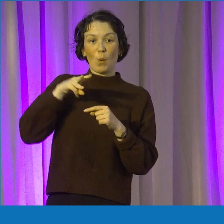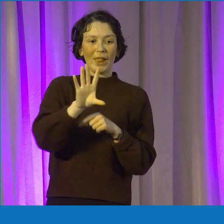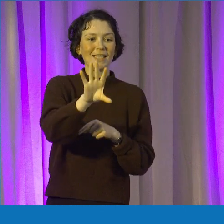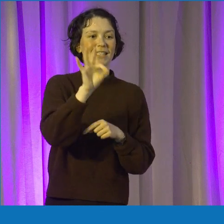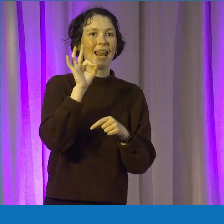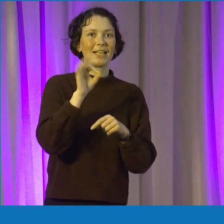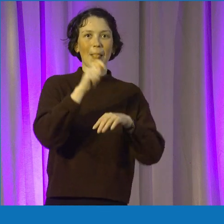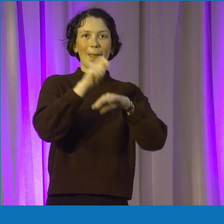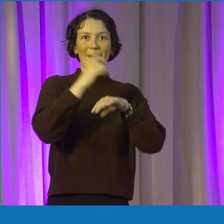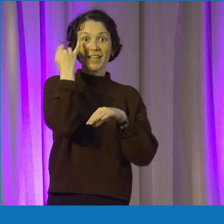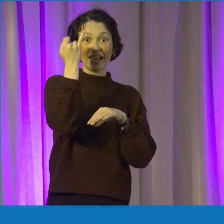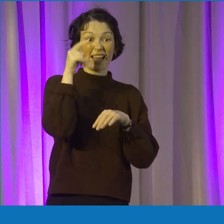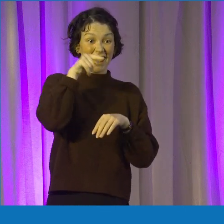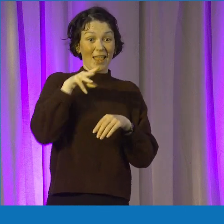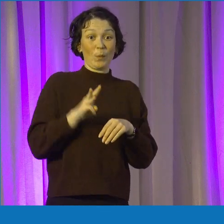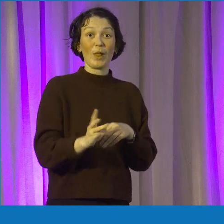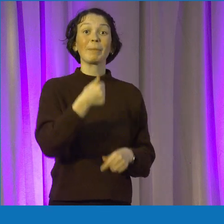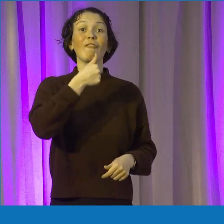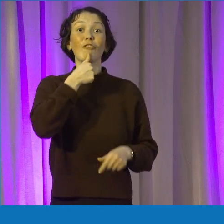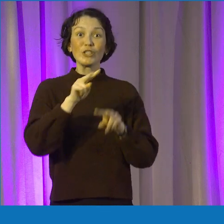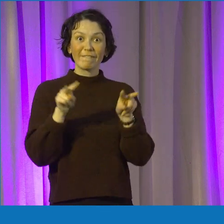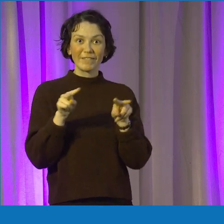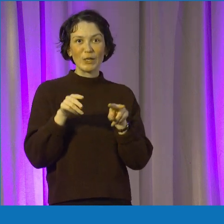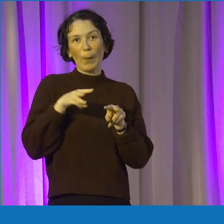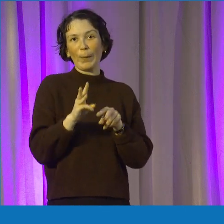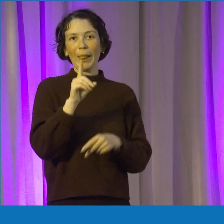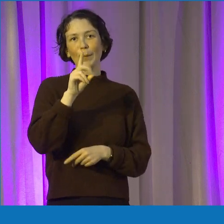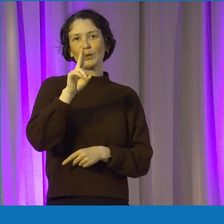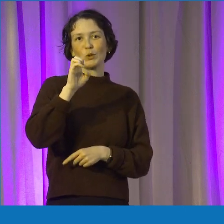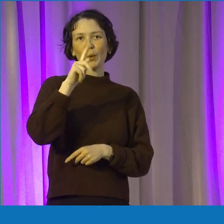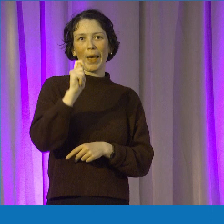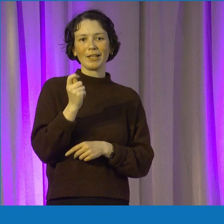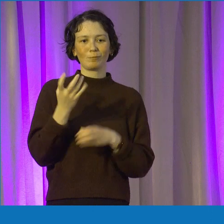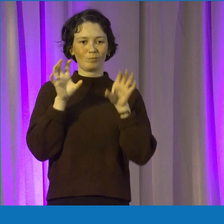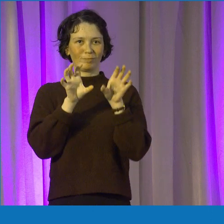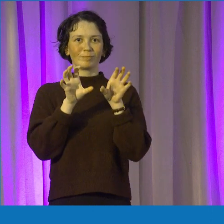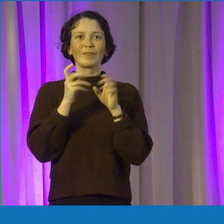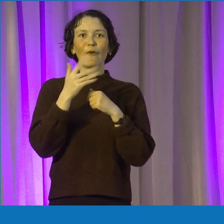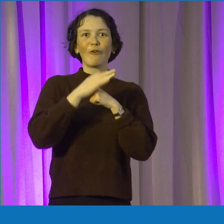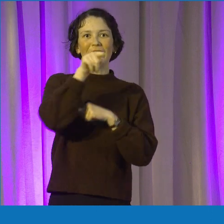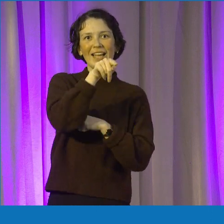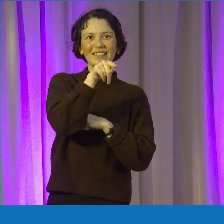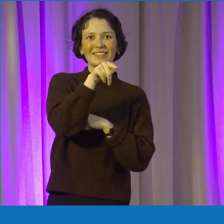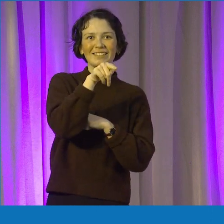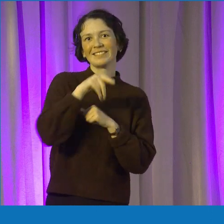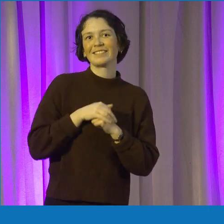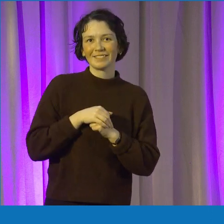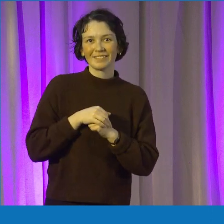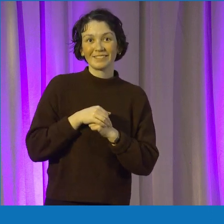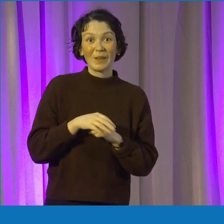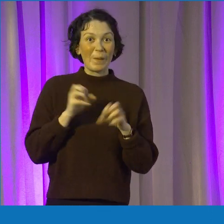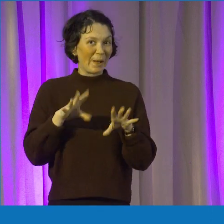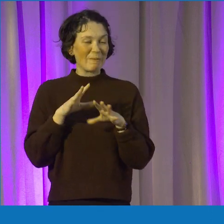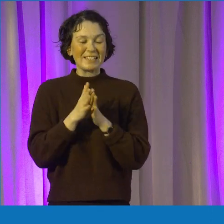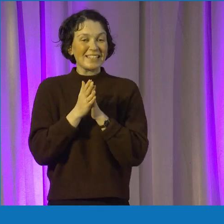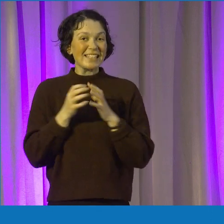post on the Tangent TikTok channel. We'll be a duet with that post. So we look forward to hearing your ideas before you get here, but we're excited to see you when you